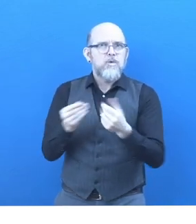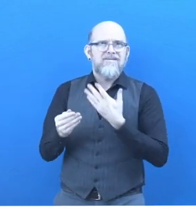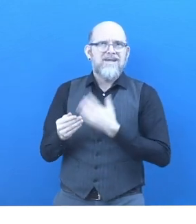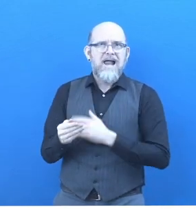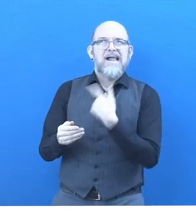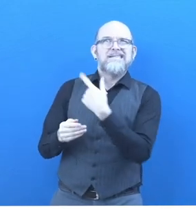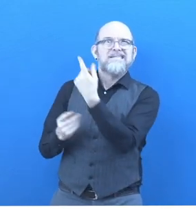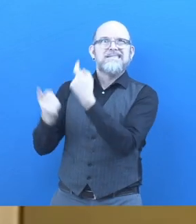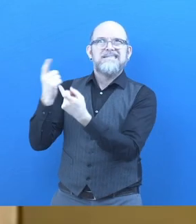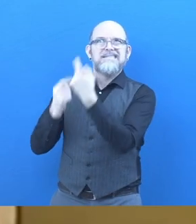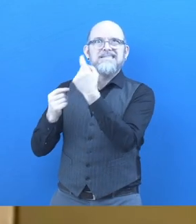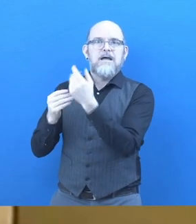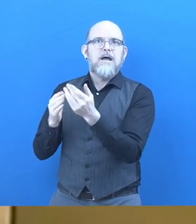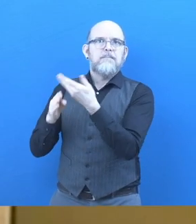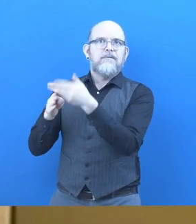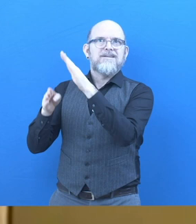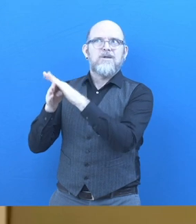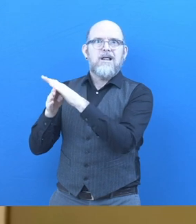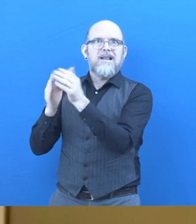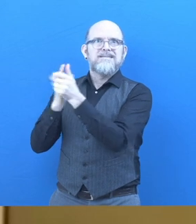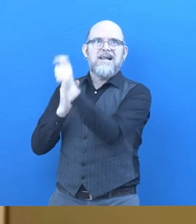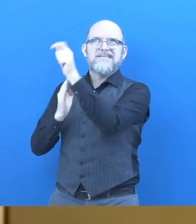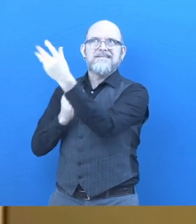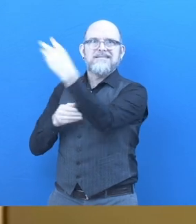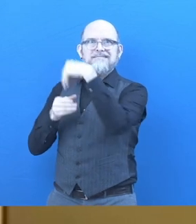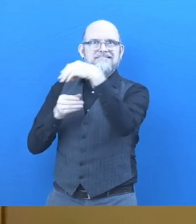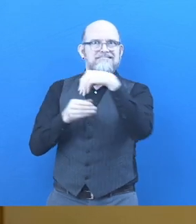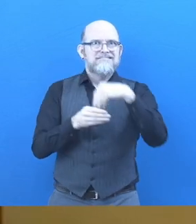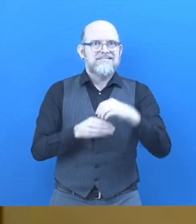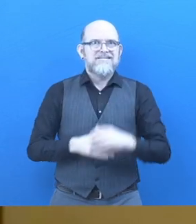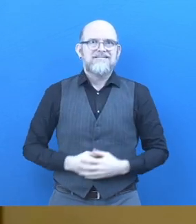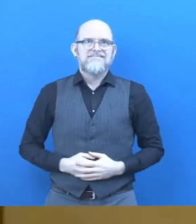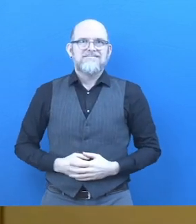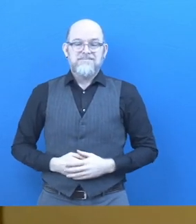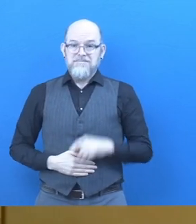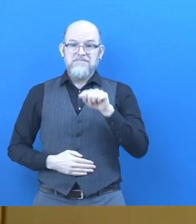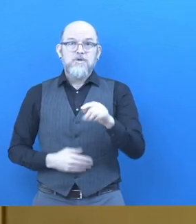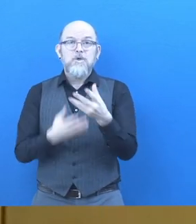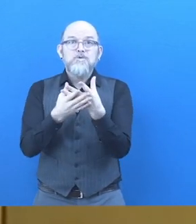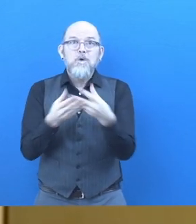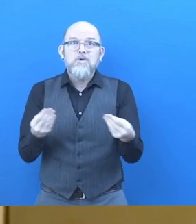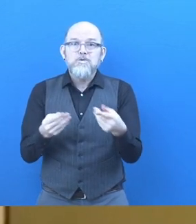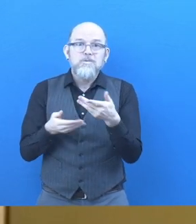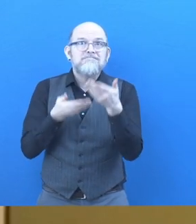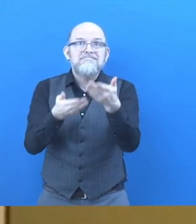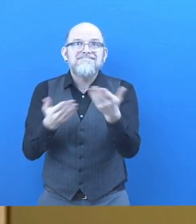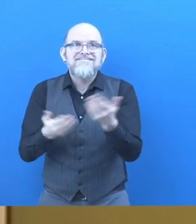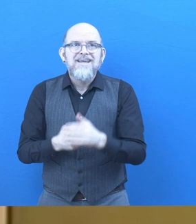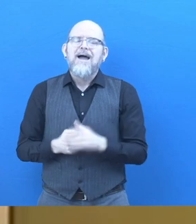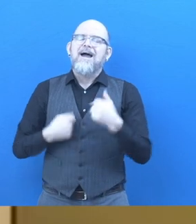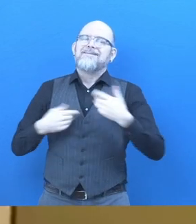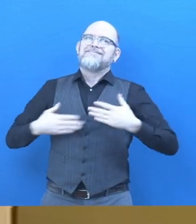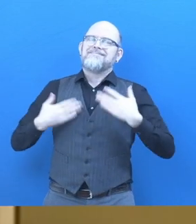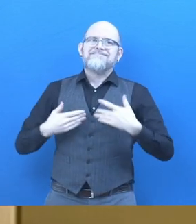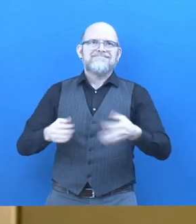a beneficiary. I'm feeling really good as I now believe that I'm capable. I have no tension now. I see a lot of people with